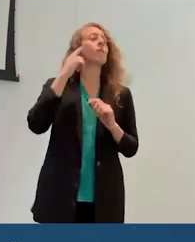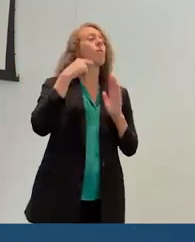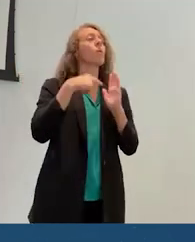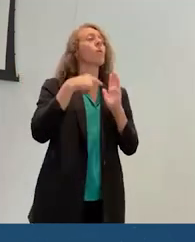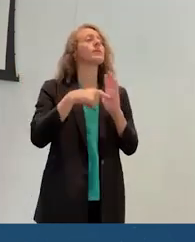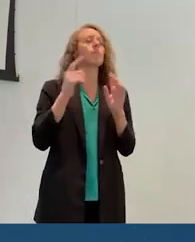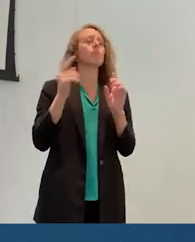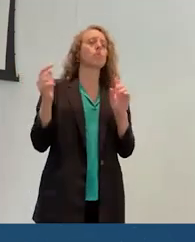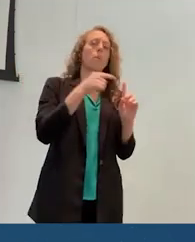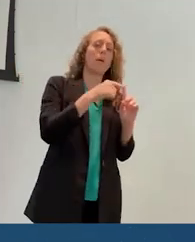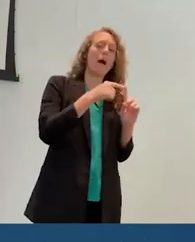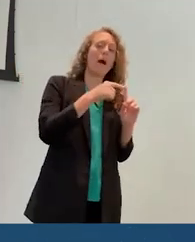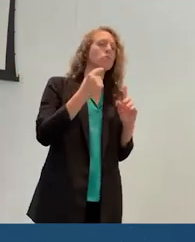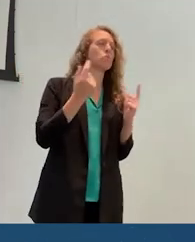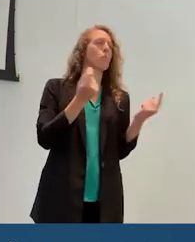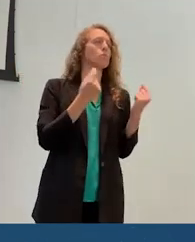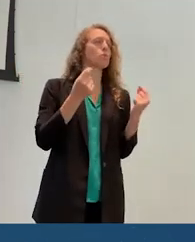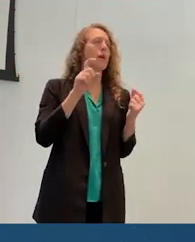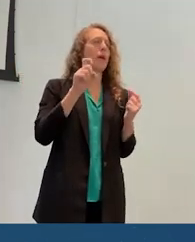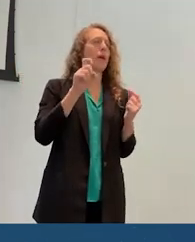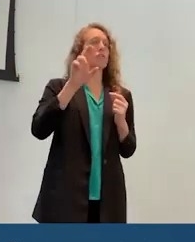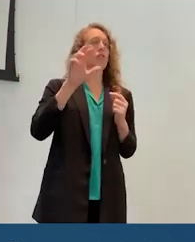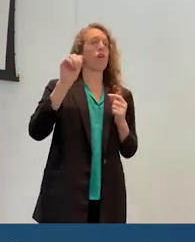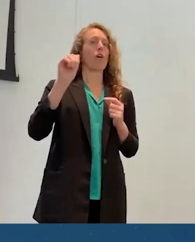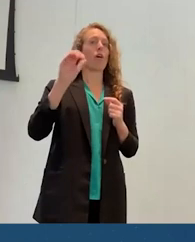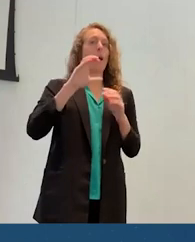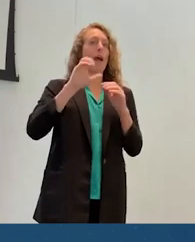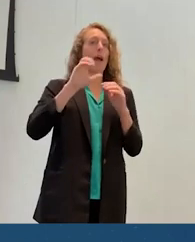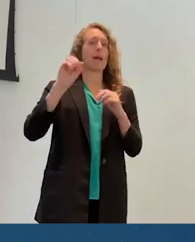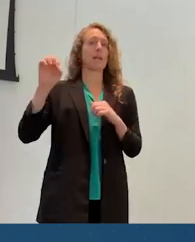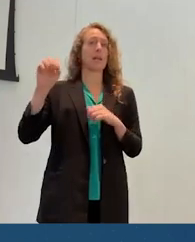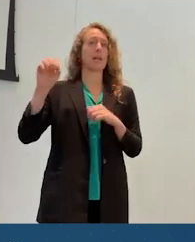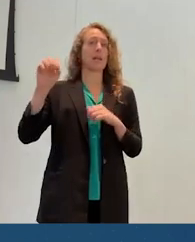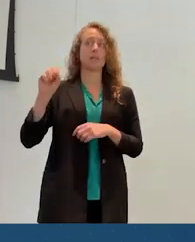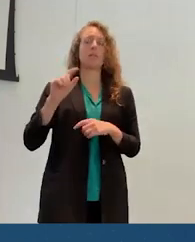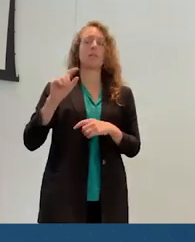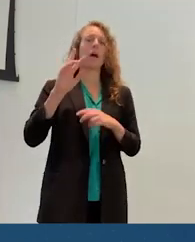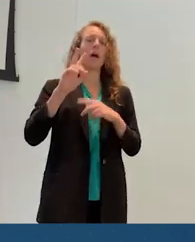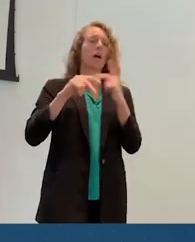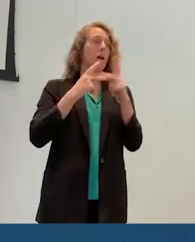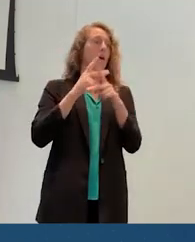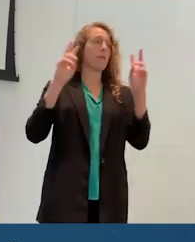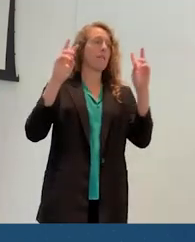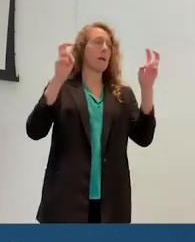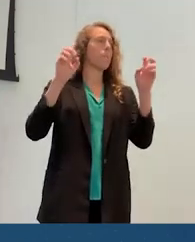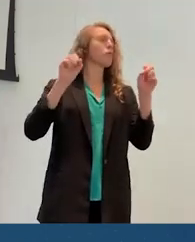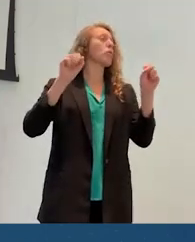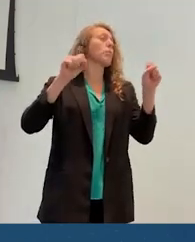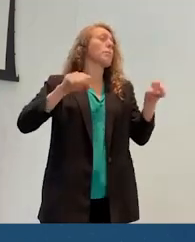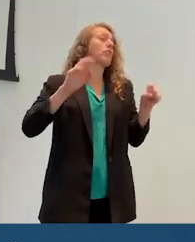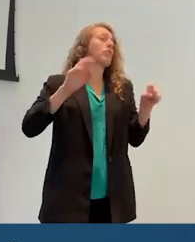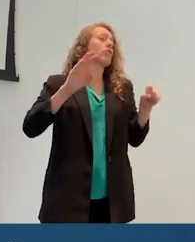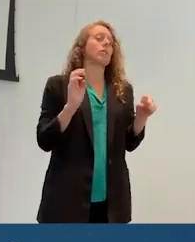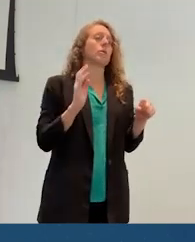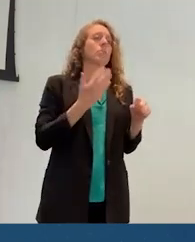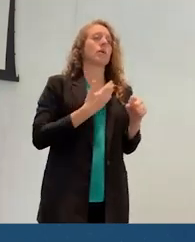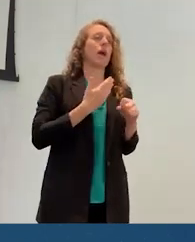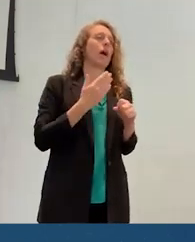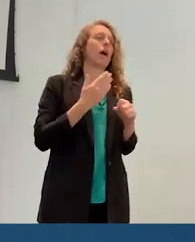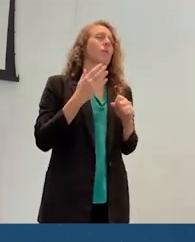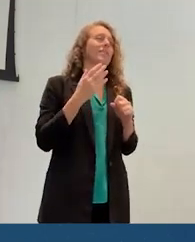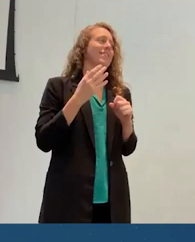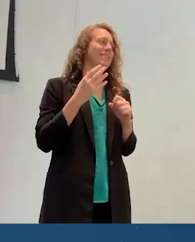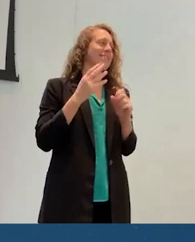just to tie this back into what we're doing at XR access, a topic like that could potentially be one of our seminars, one of our community discussions